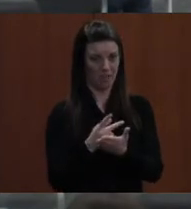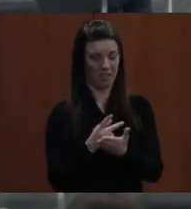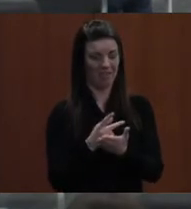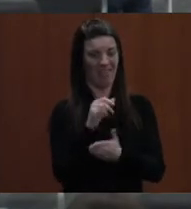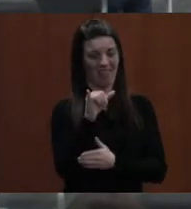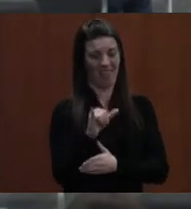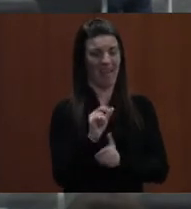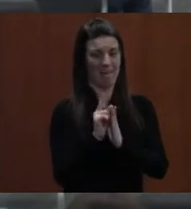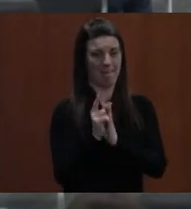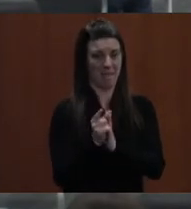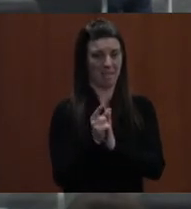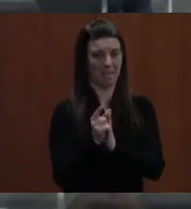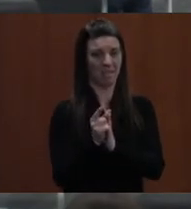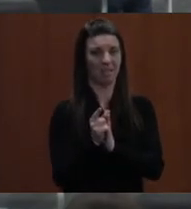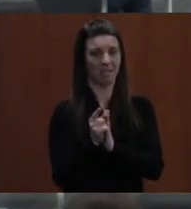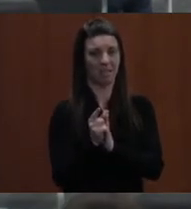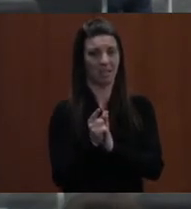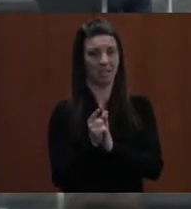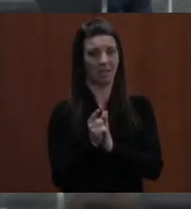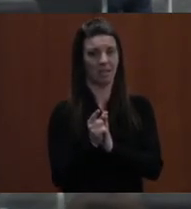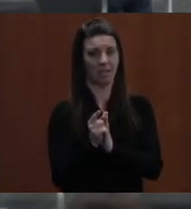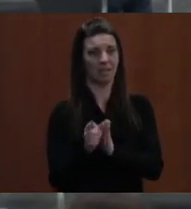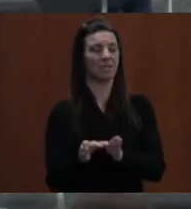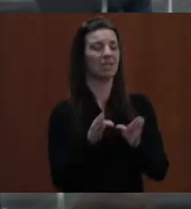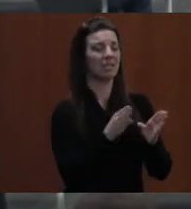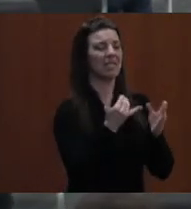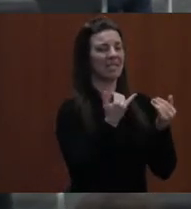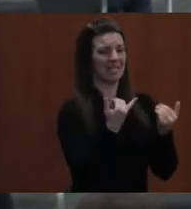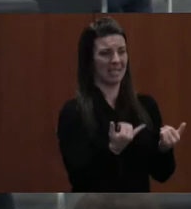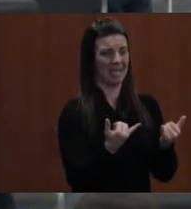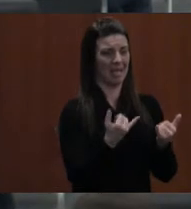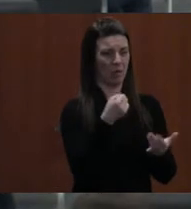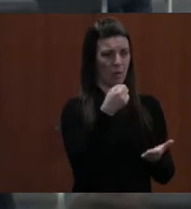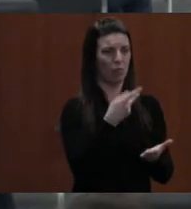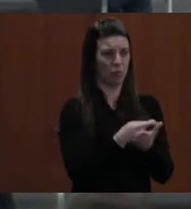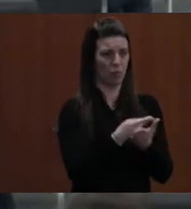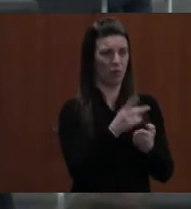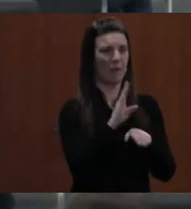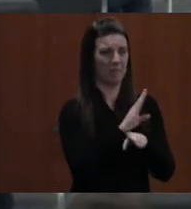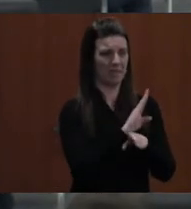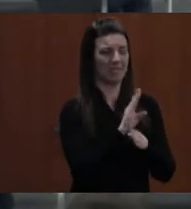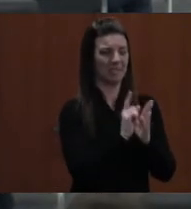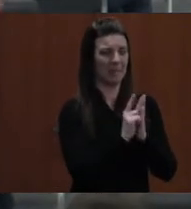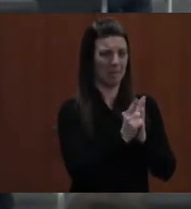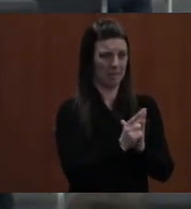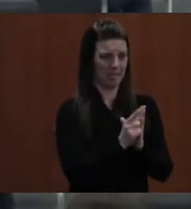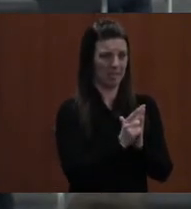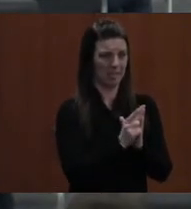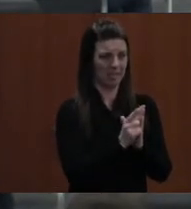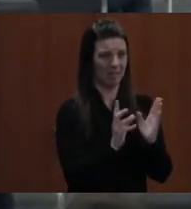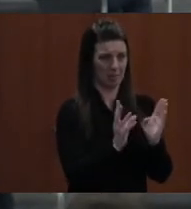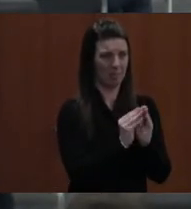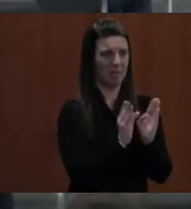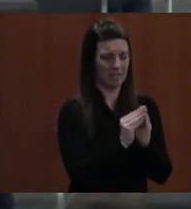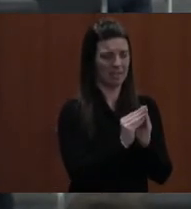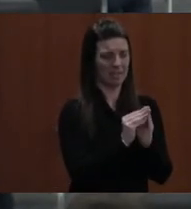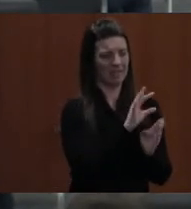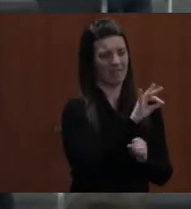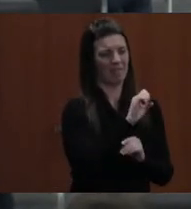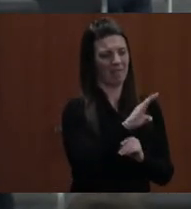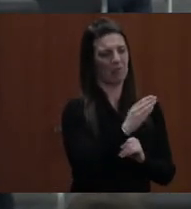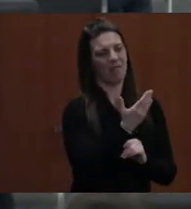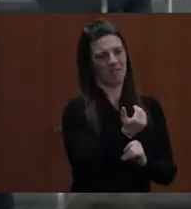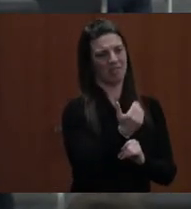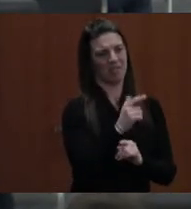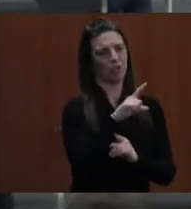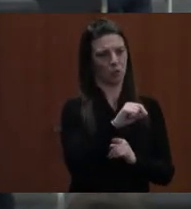minutes. And I move for the approval of the business meeting minutes dated Tuesday, February 15, 2022. Thank